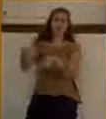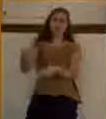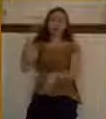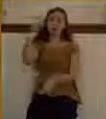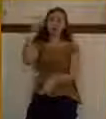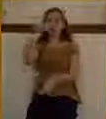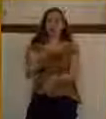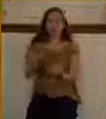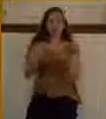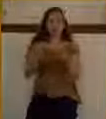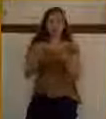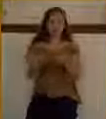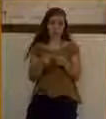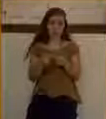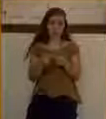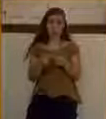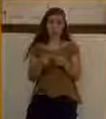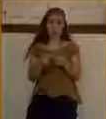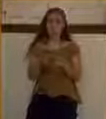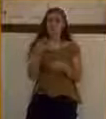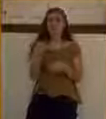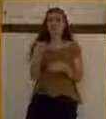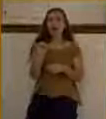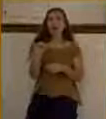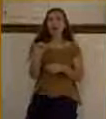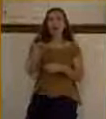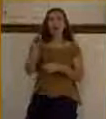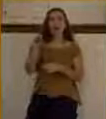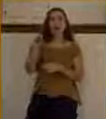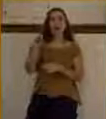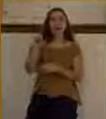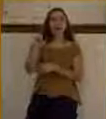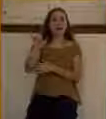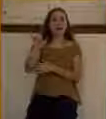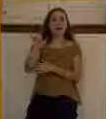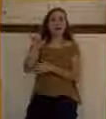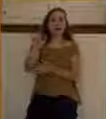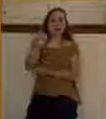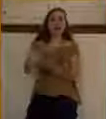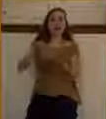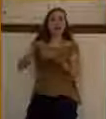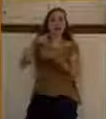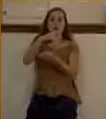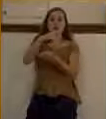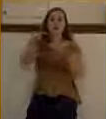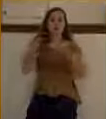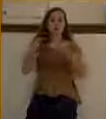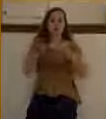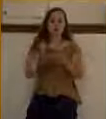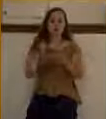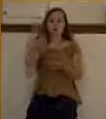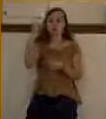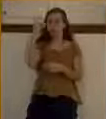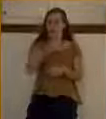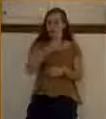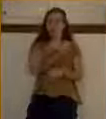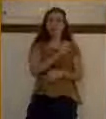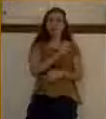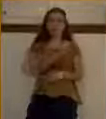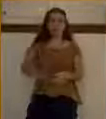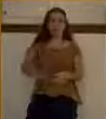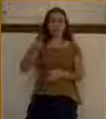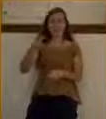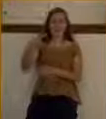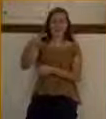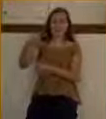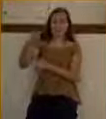It is literally an oasis in the middle of a desert. This is a place where Herod the Great, who was a great builder, you might remember if you read the New